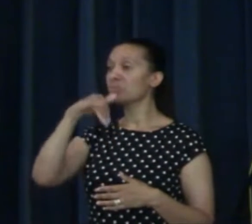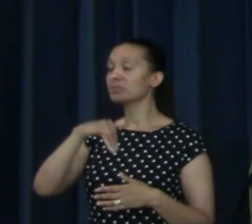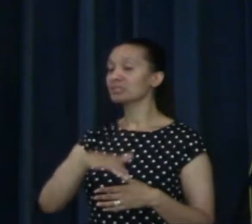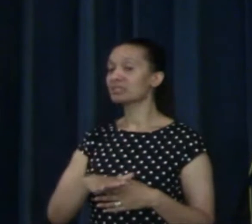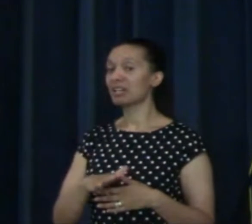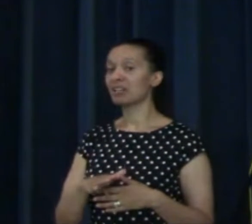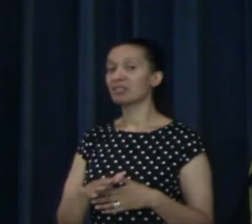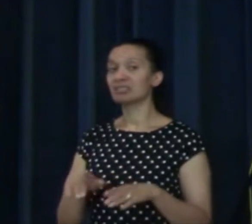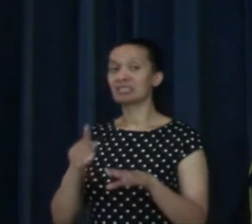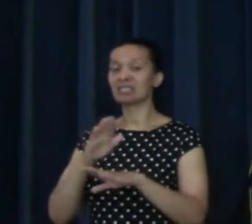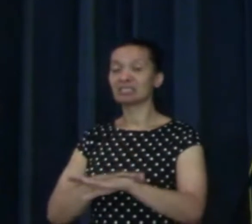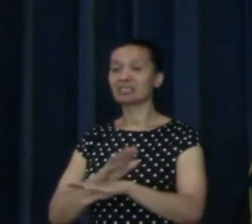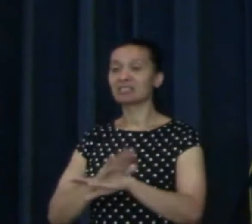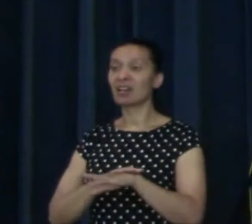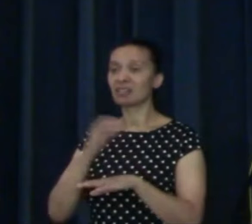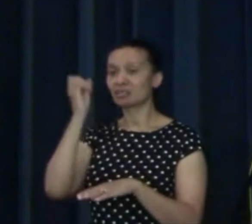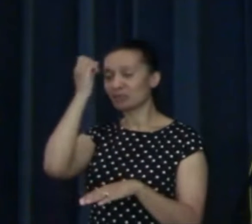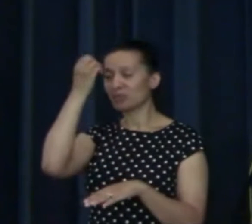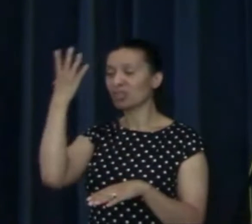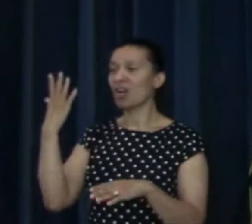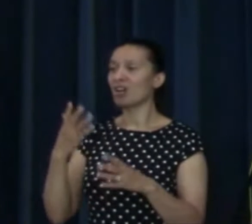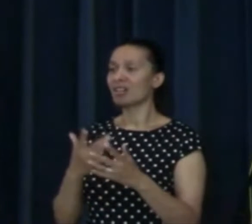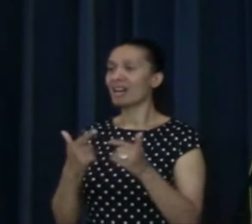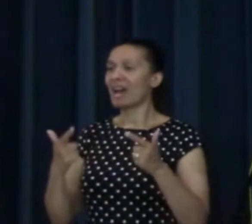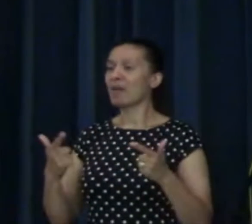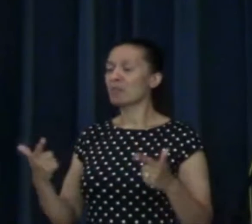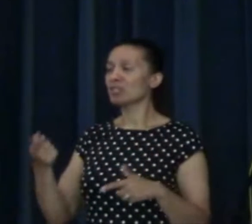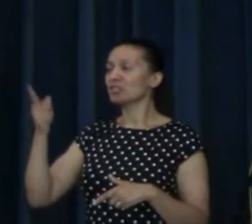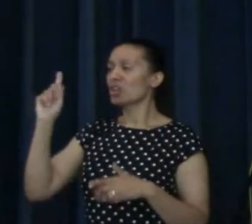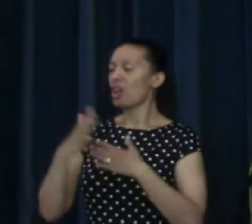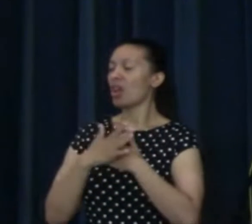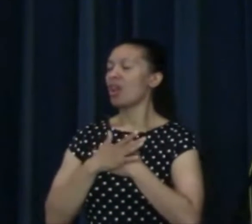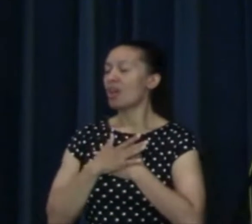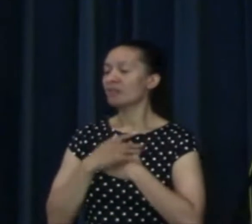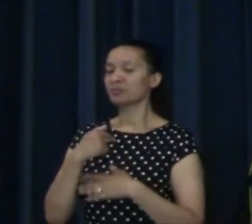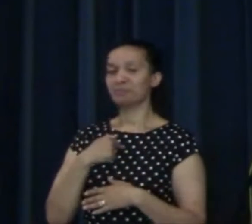There are moments when I've forgotten how much God loves me.